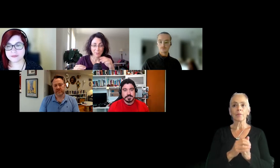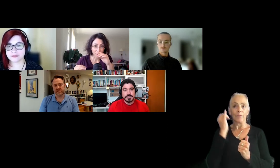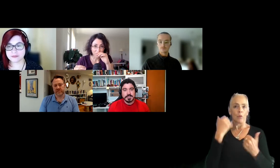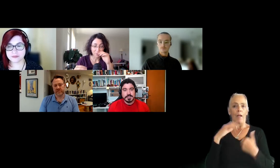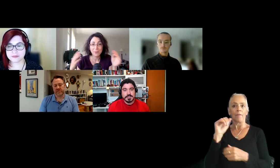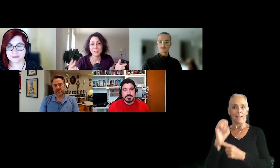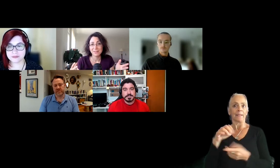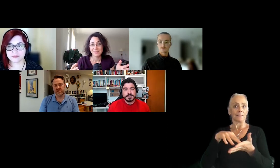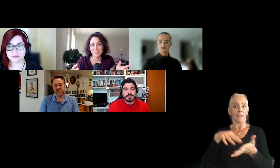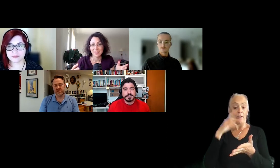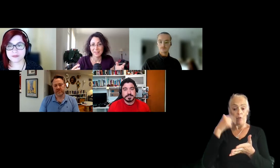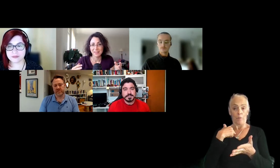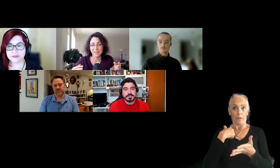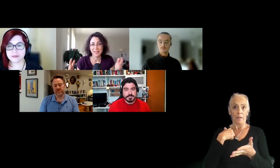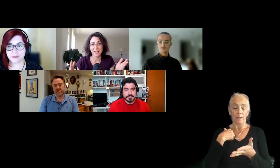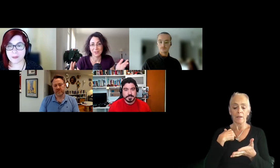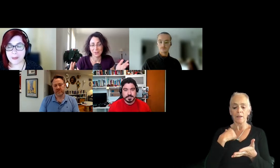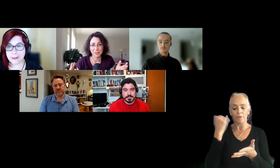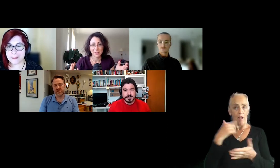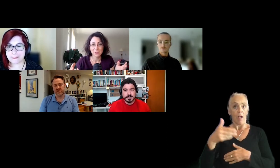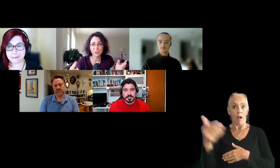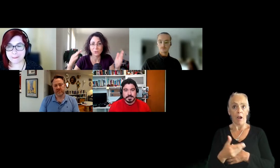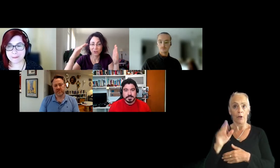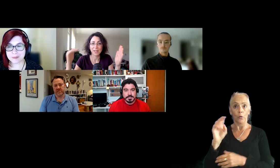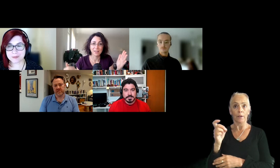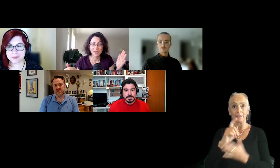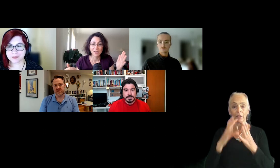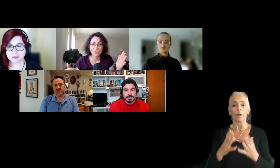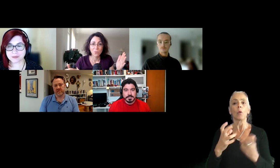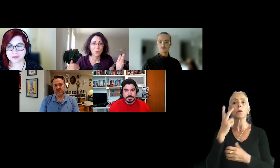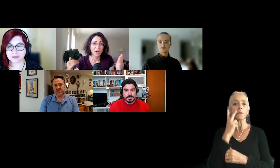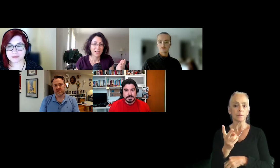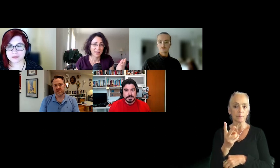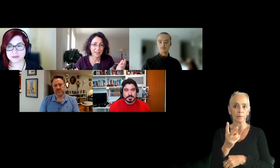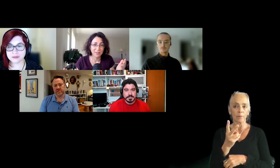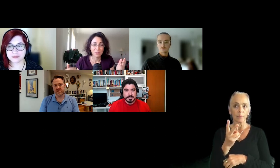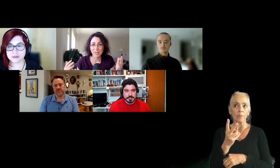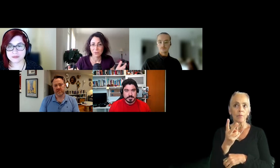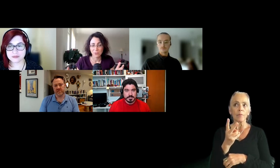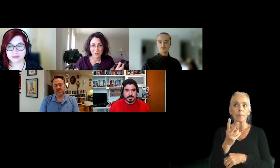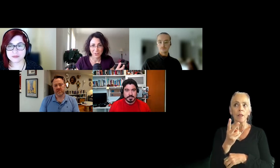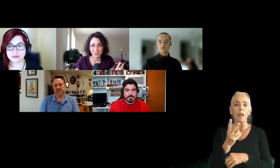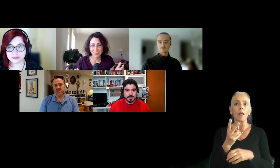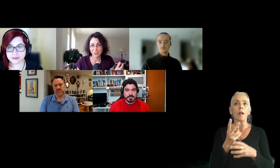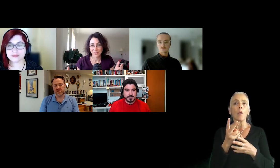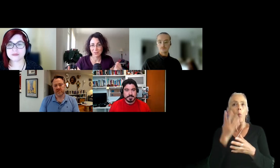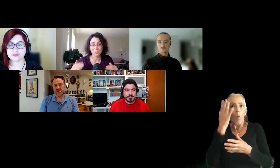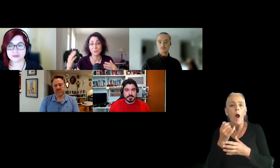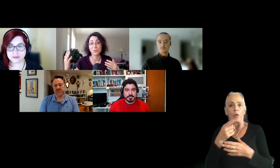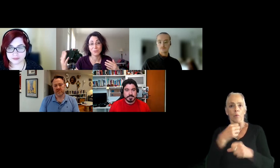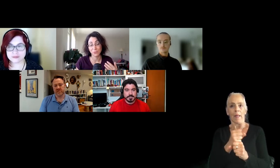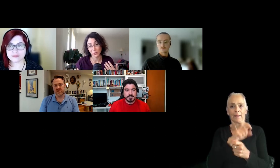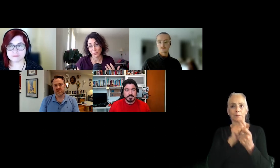what's important for me when I hired a UX designer is to understand why you made certain decisions